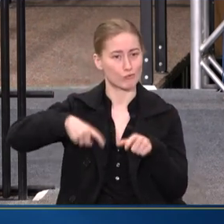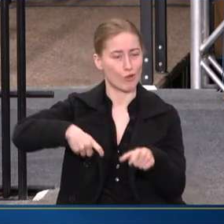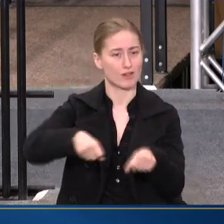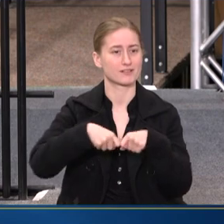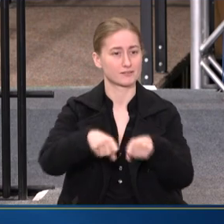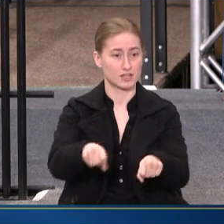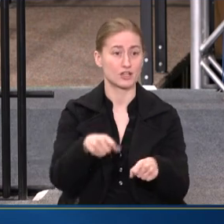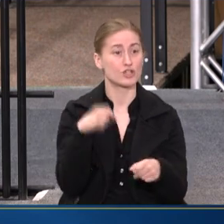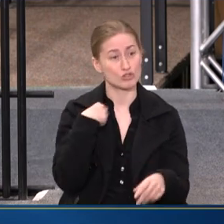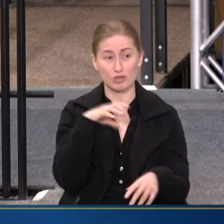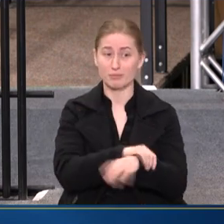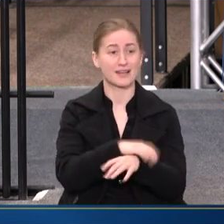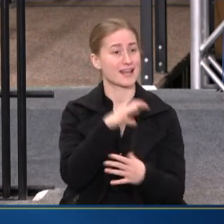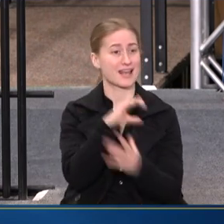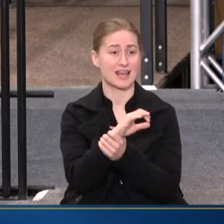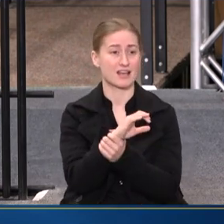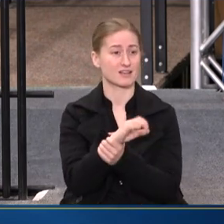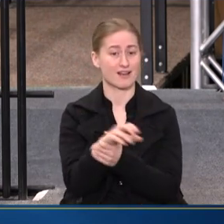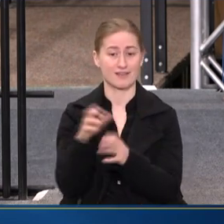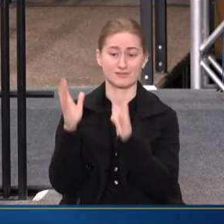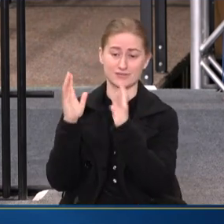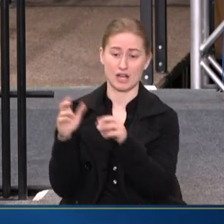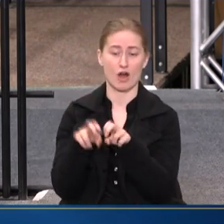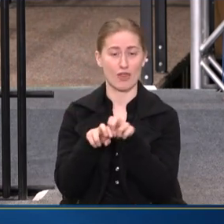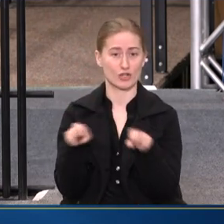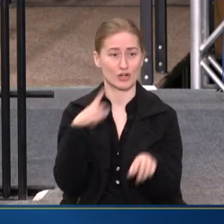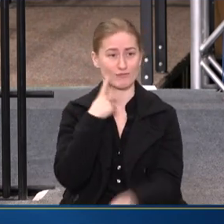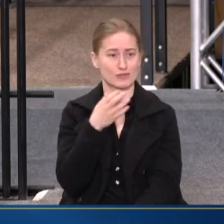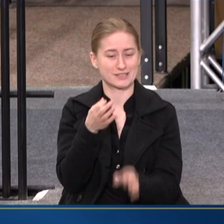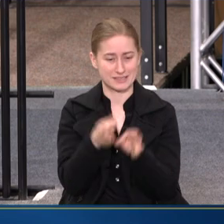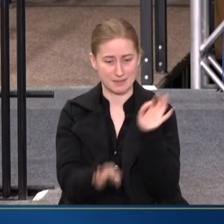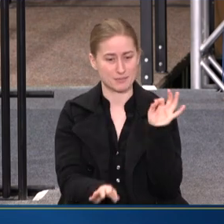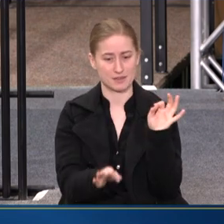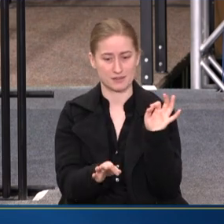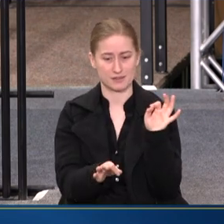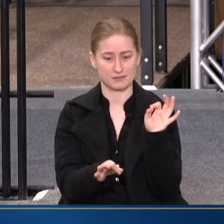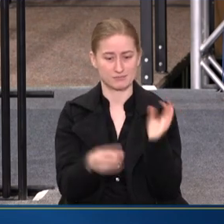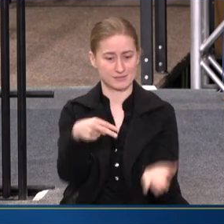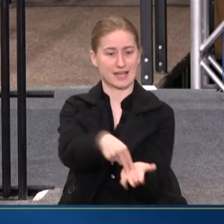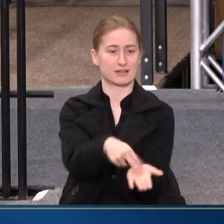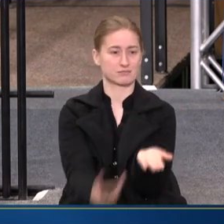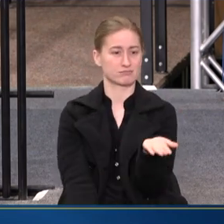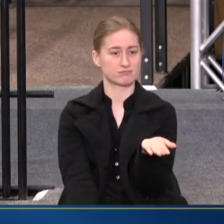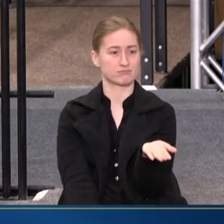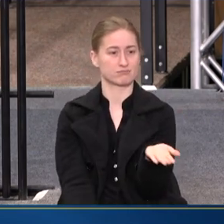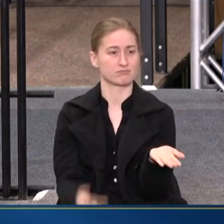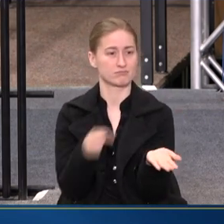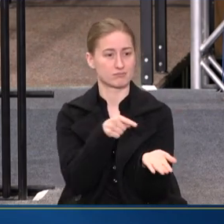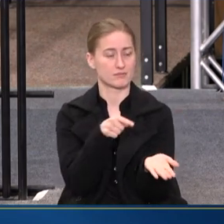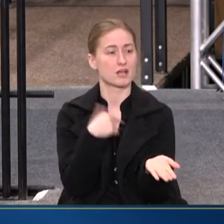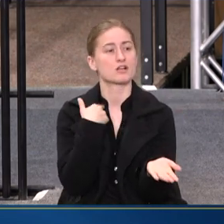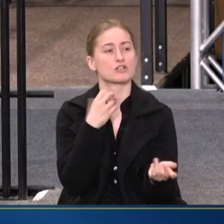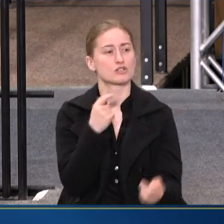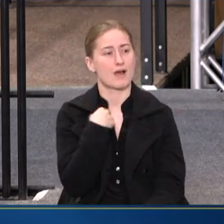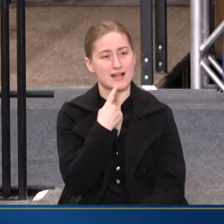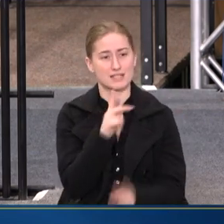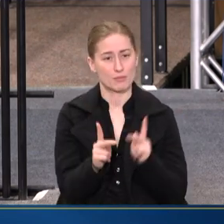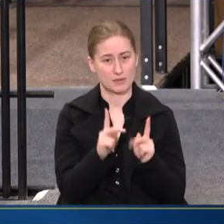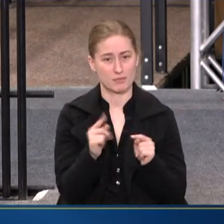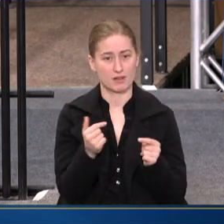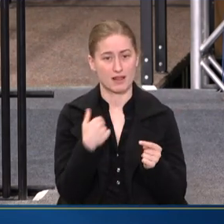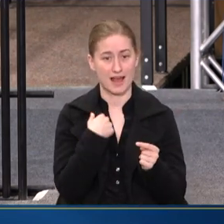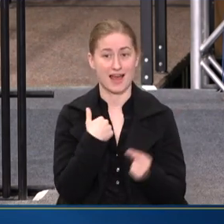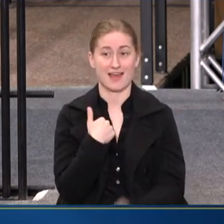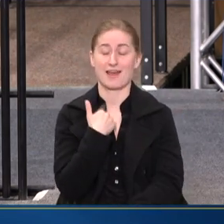stroller, you could be put in handcuffs and sat on the curb for just simply being where you were. I always tell folks that I am